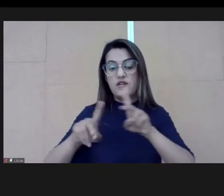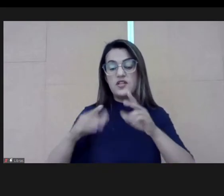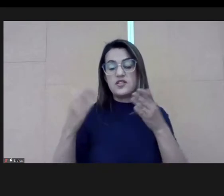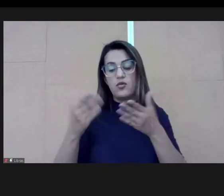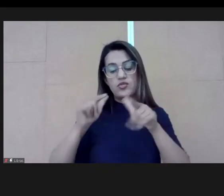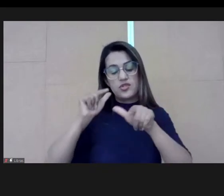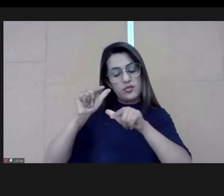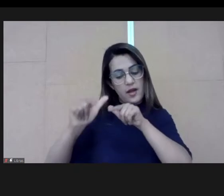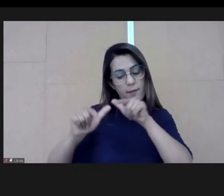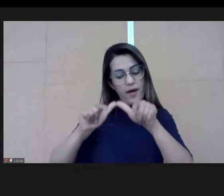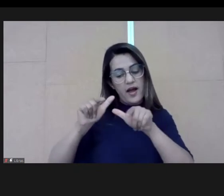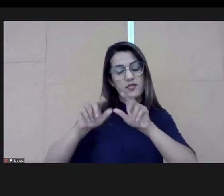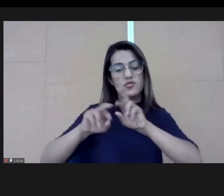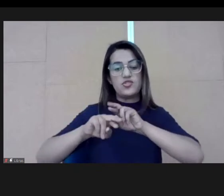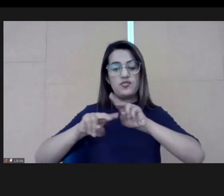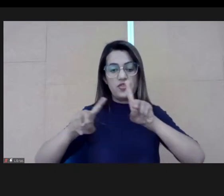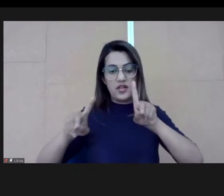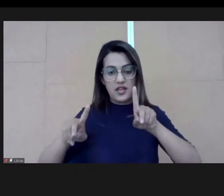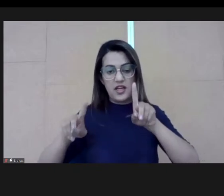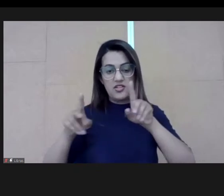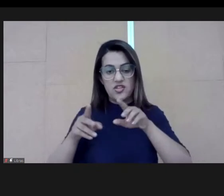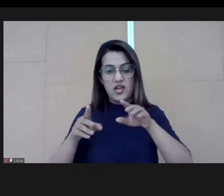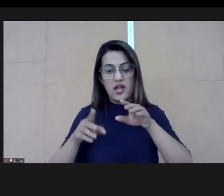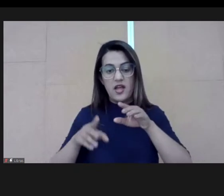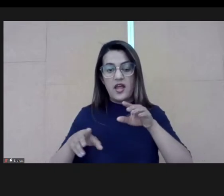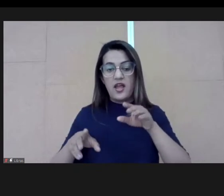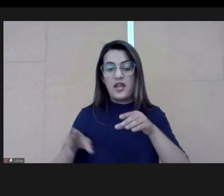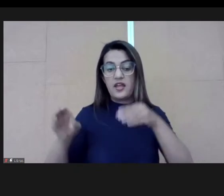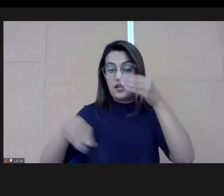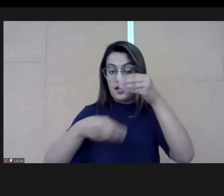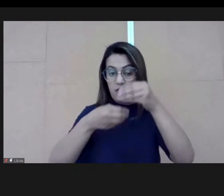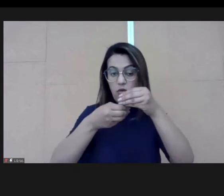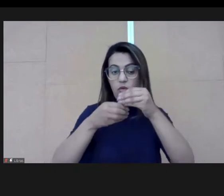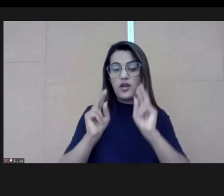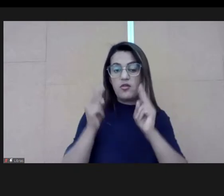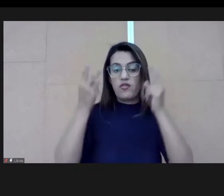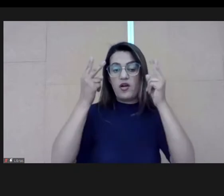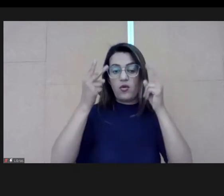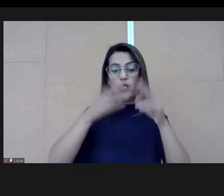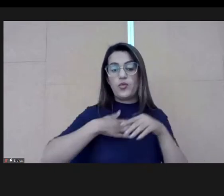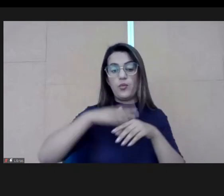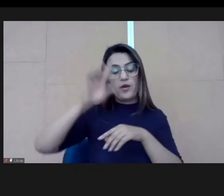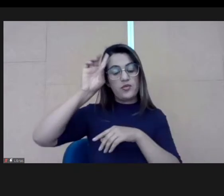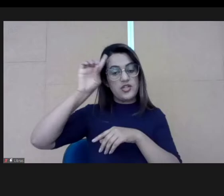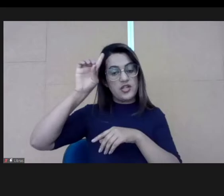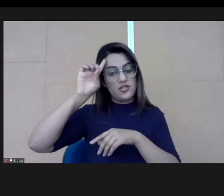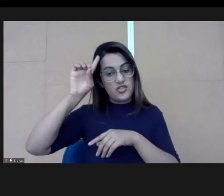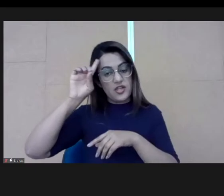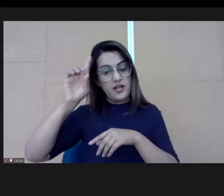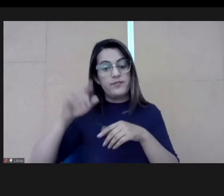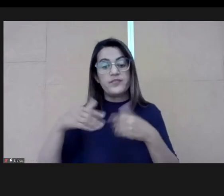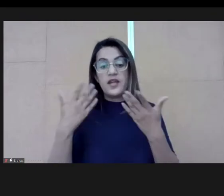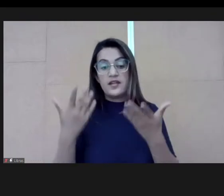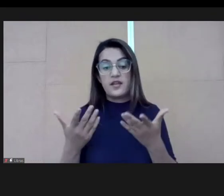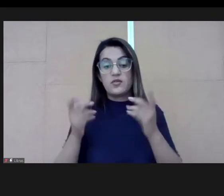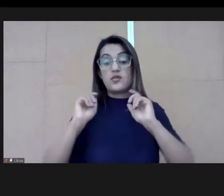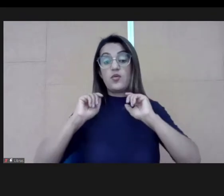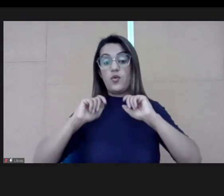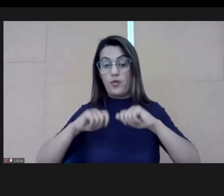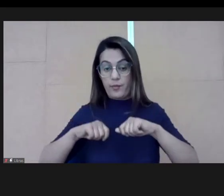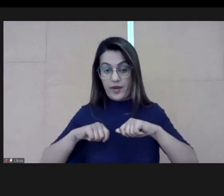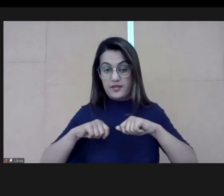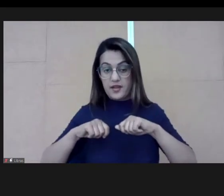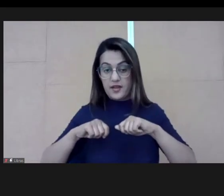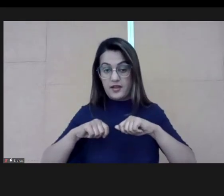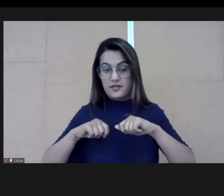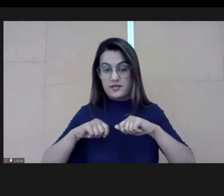made a difference in my life. I work in a different way. This has added value to my daily life. So, at the same